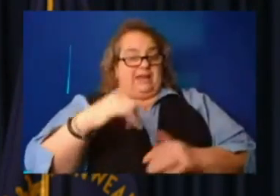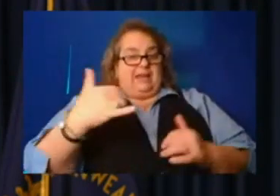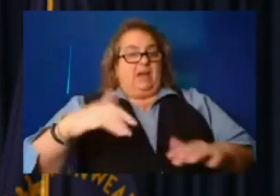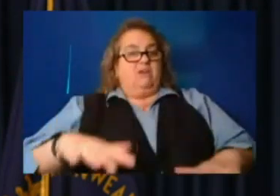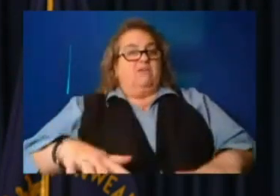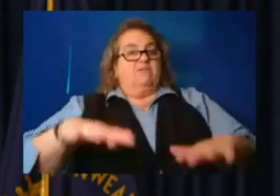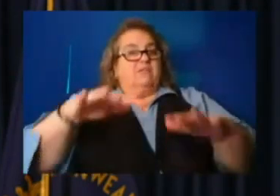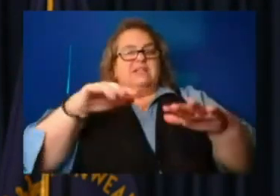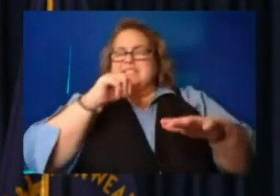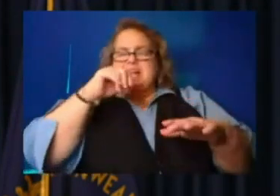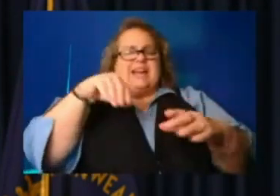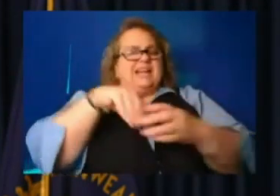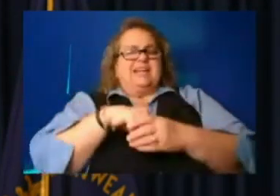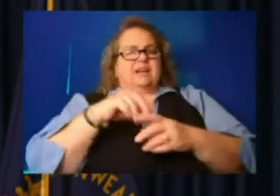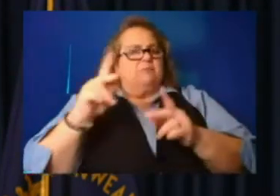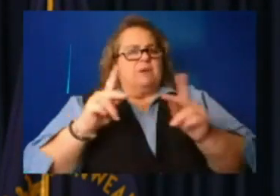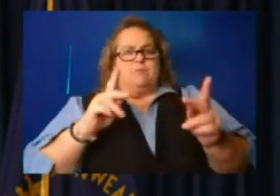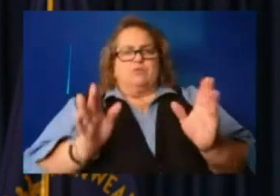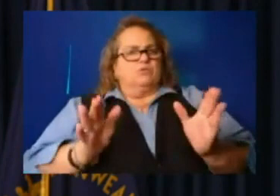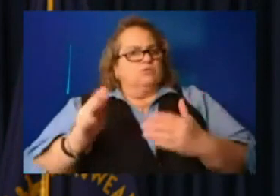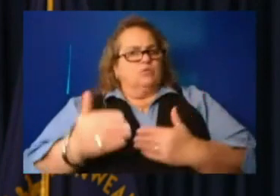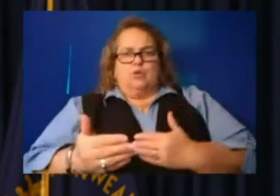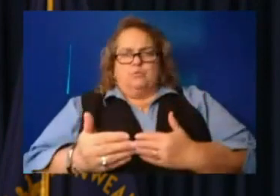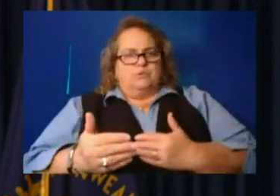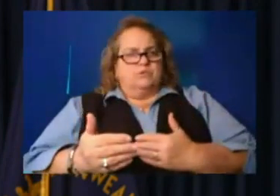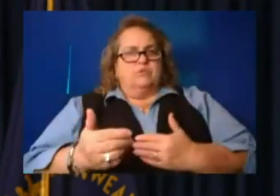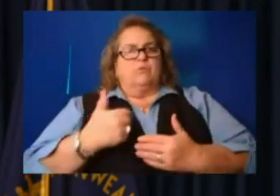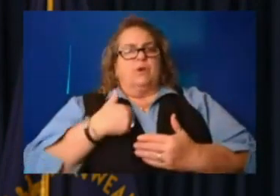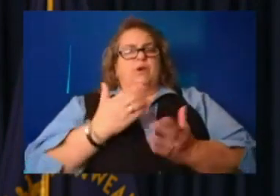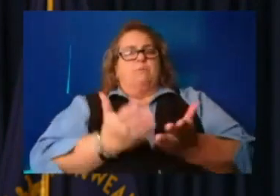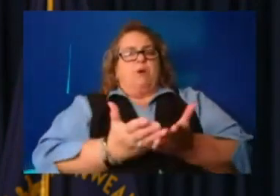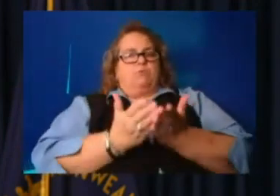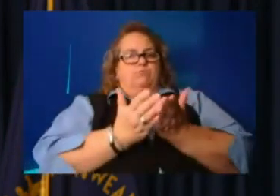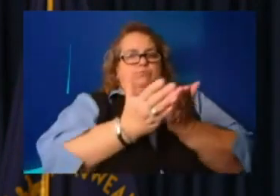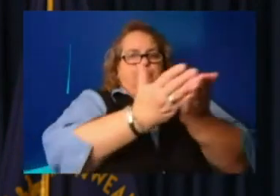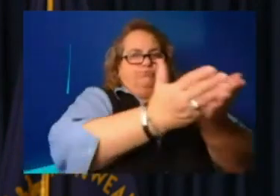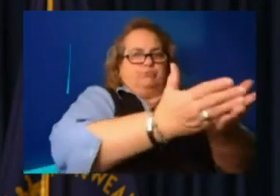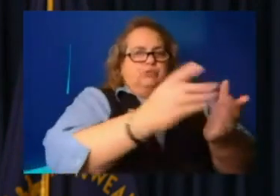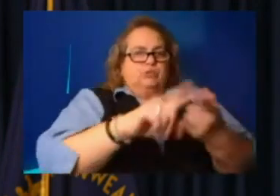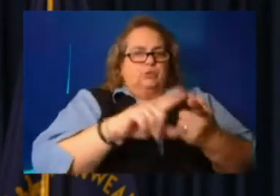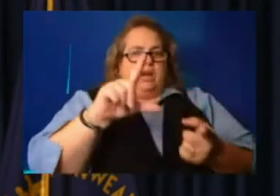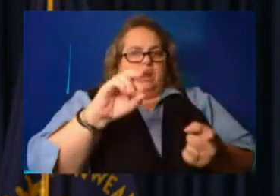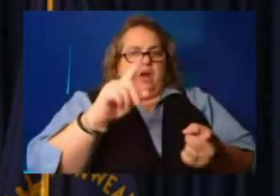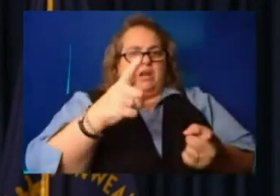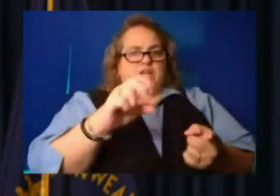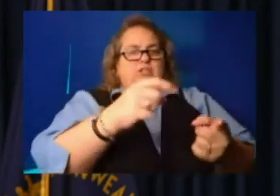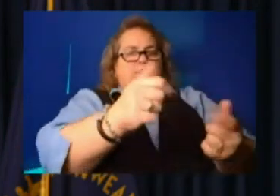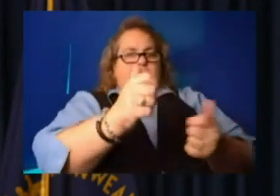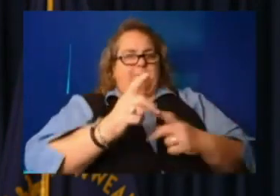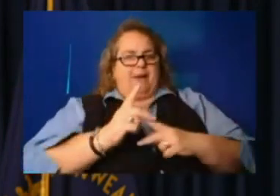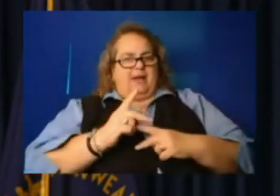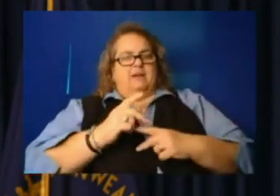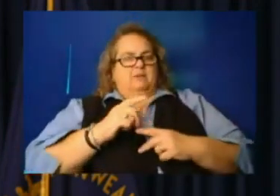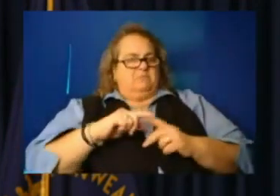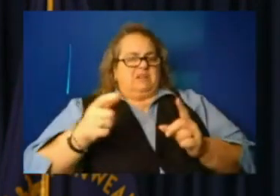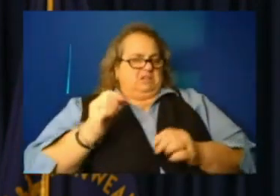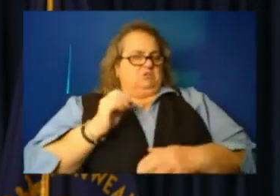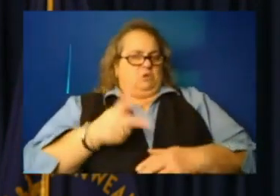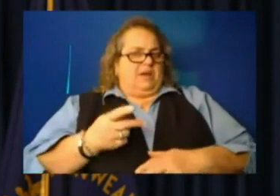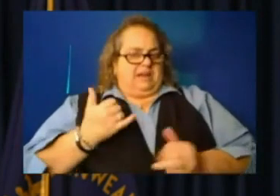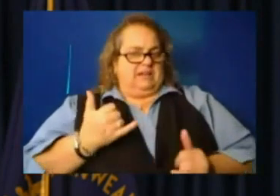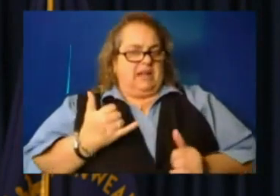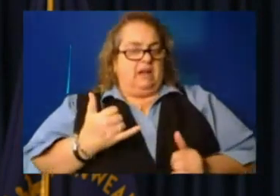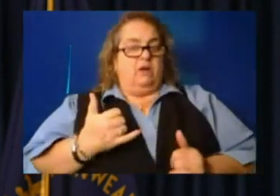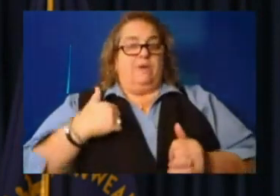the lodge and back, but we're on top of that. We're housing people even though we're still getting some